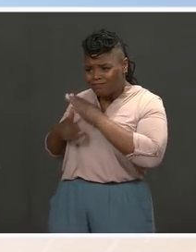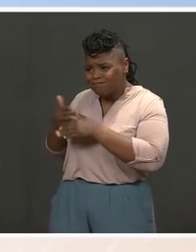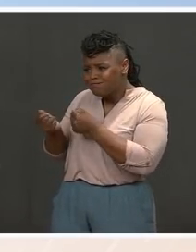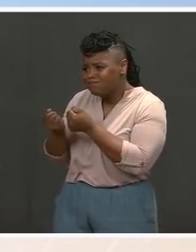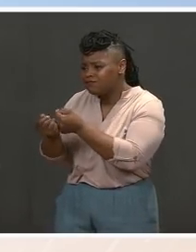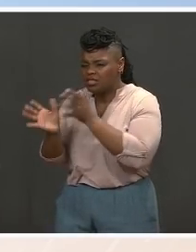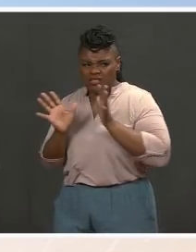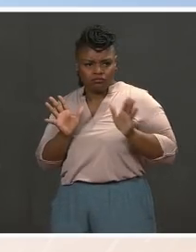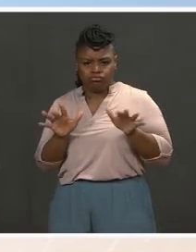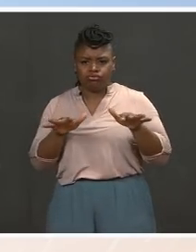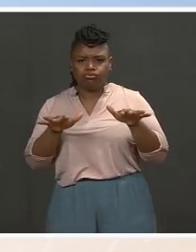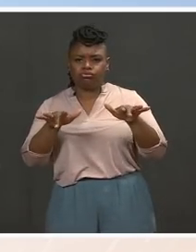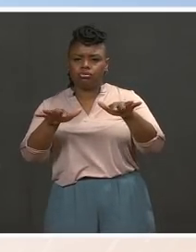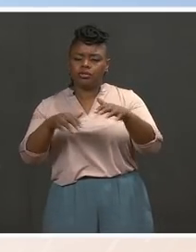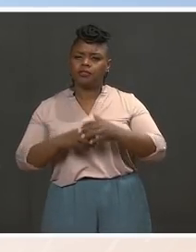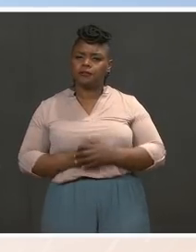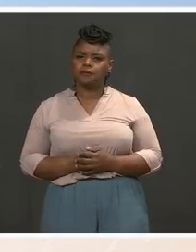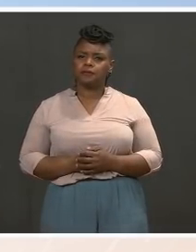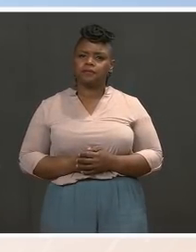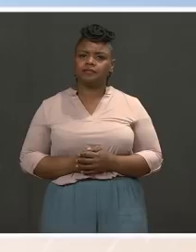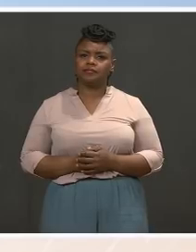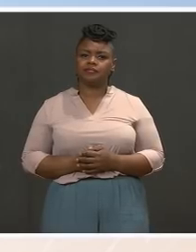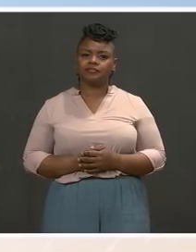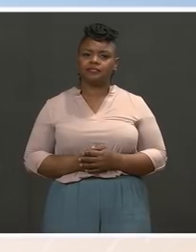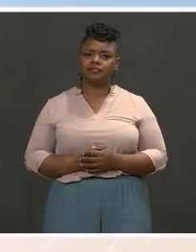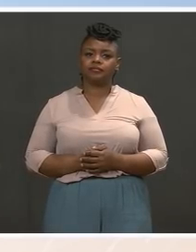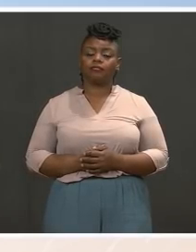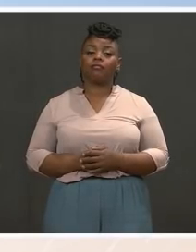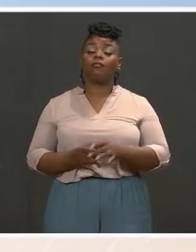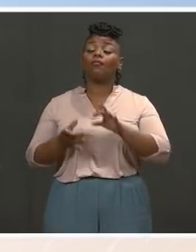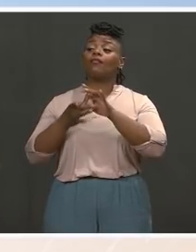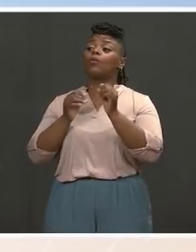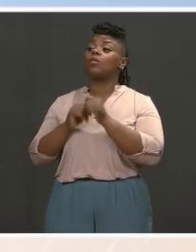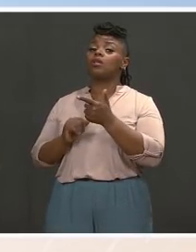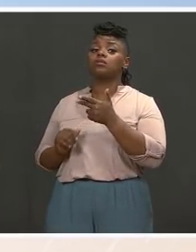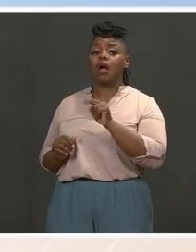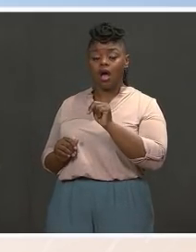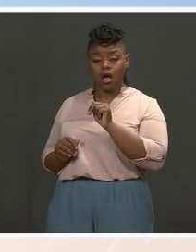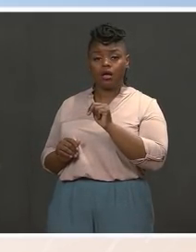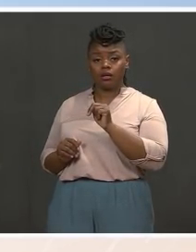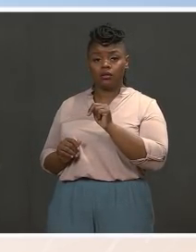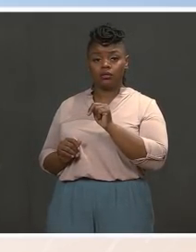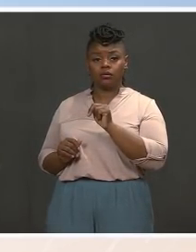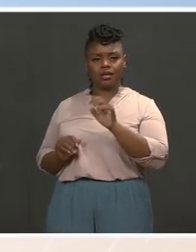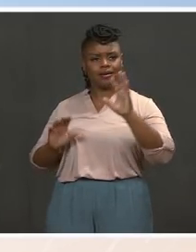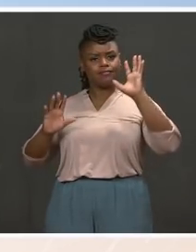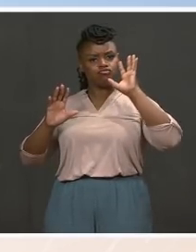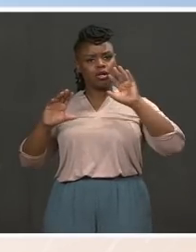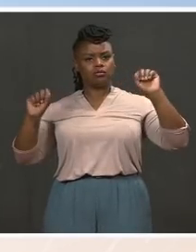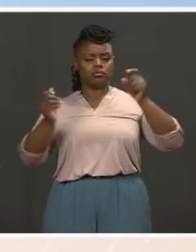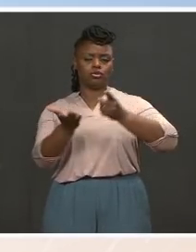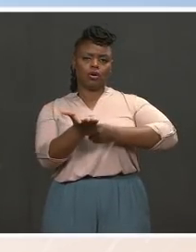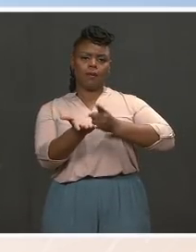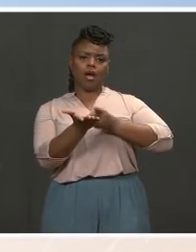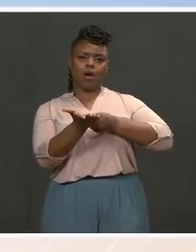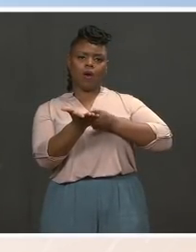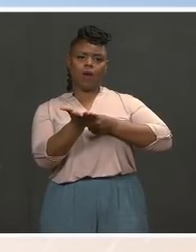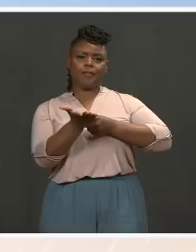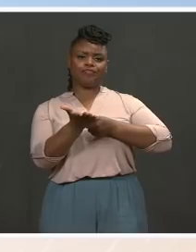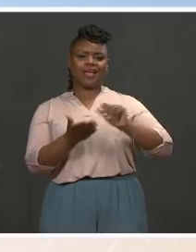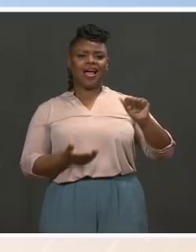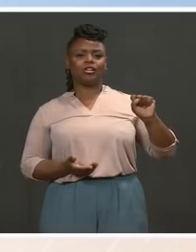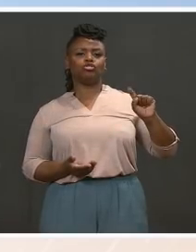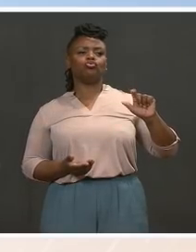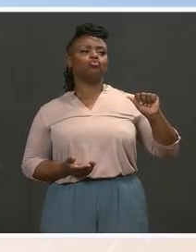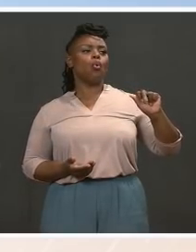at this point in time. And also, a quick one on guns. The President also talked several times about a federal assault weapons ban, and I'm wondering how he plans to build